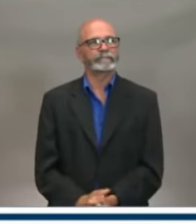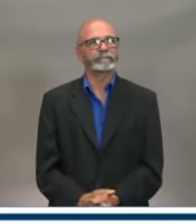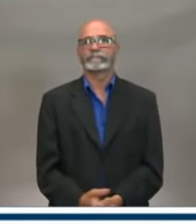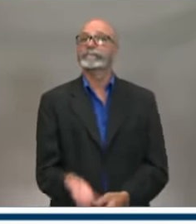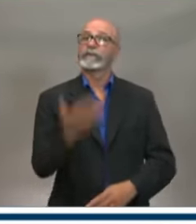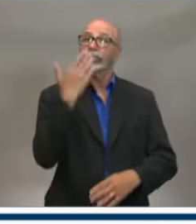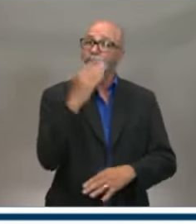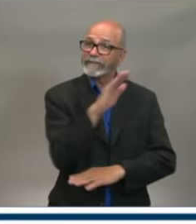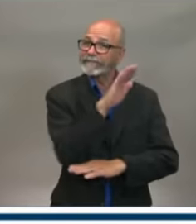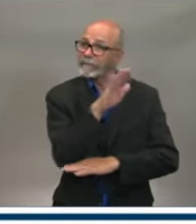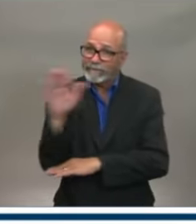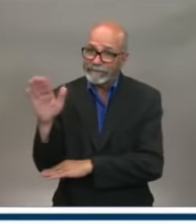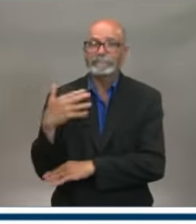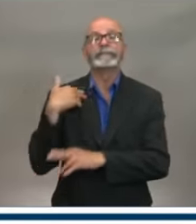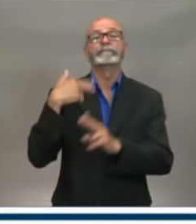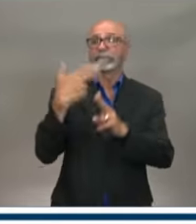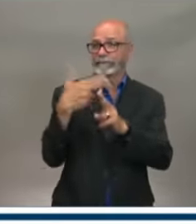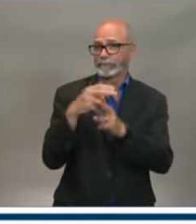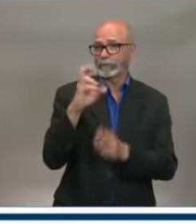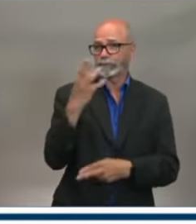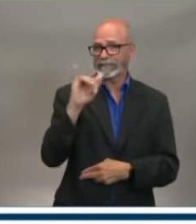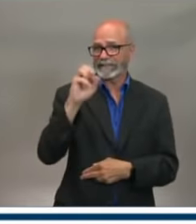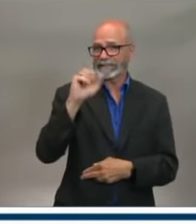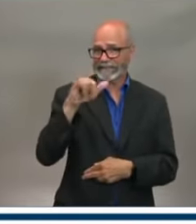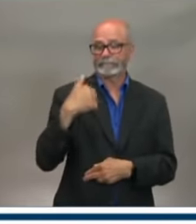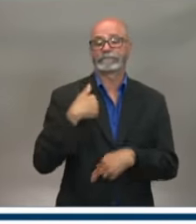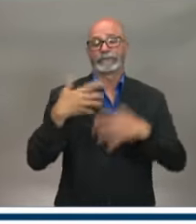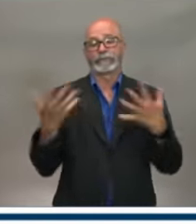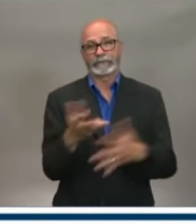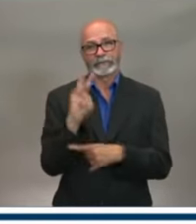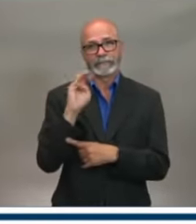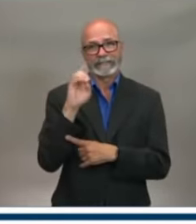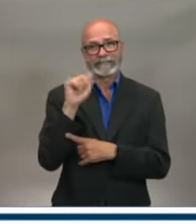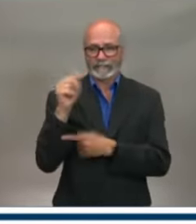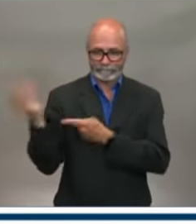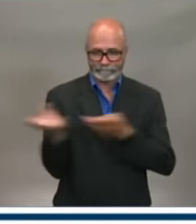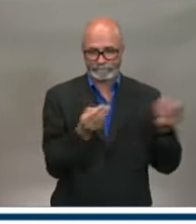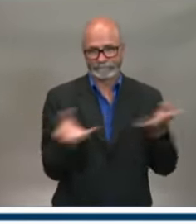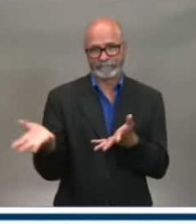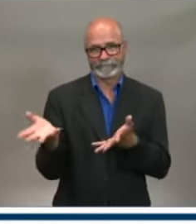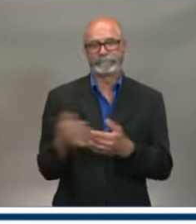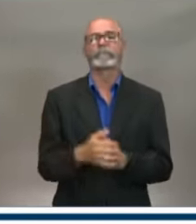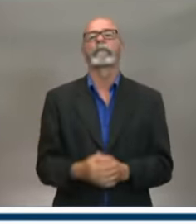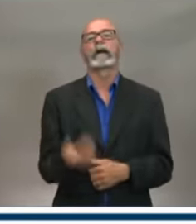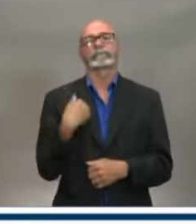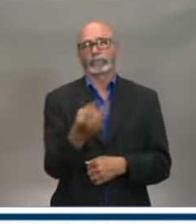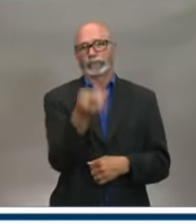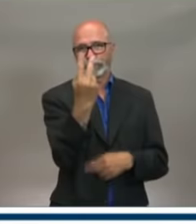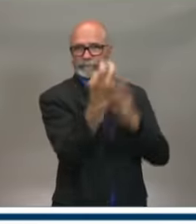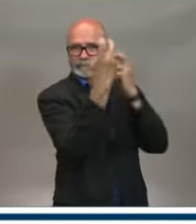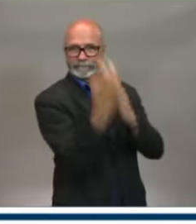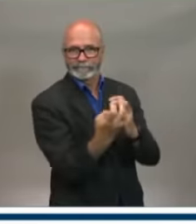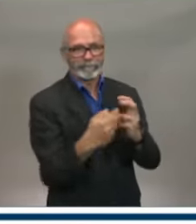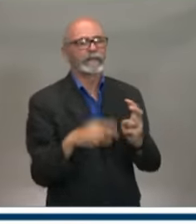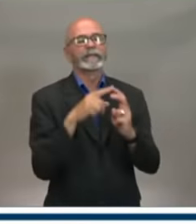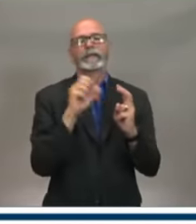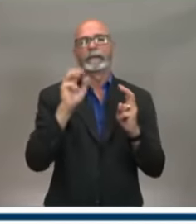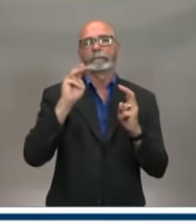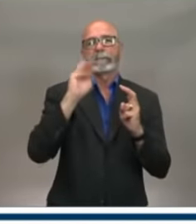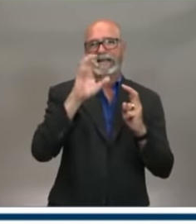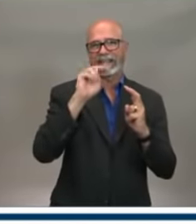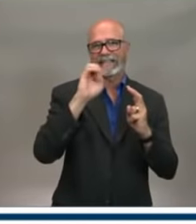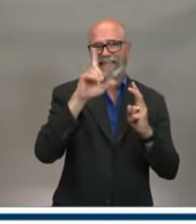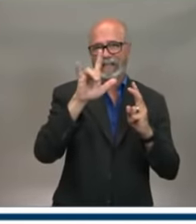Good afternoon. My name is Christy Matheson and I'll be your moderator for today's press briefing. Before we begin, I'd like to introduce the Premier of Nova Scotia, Stephen McNeil,